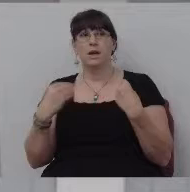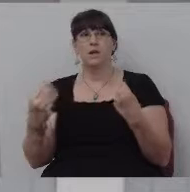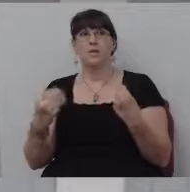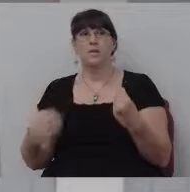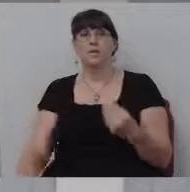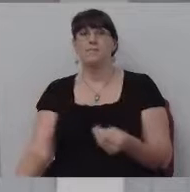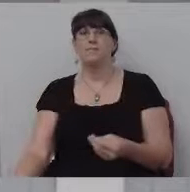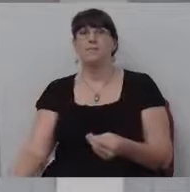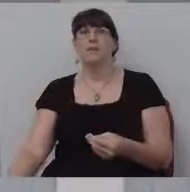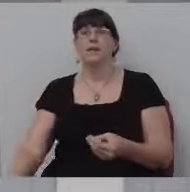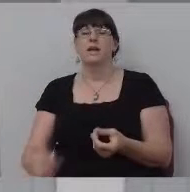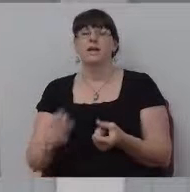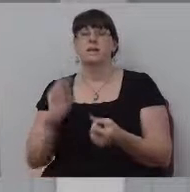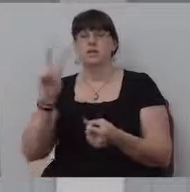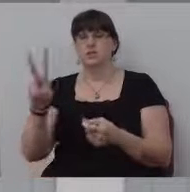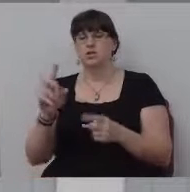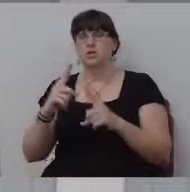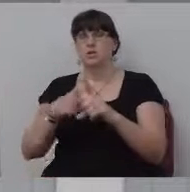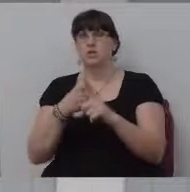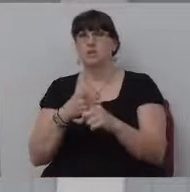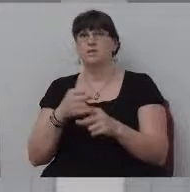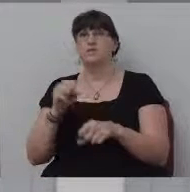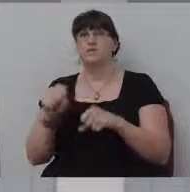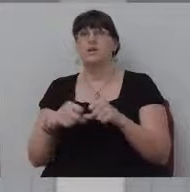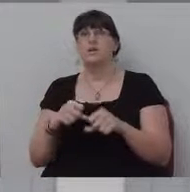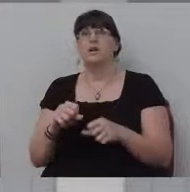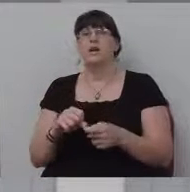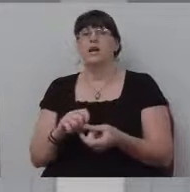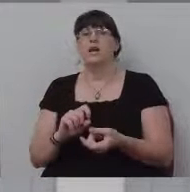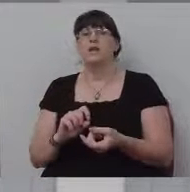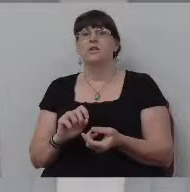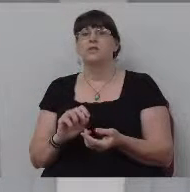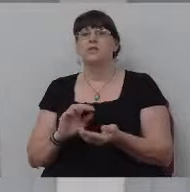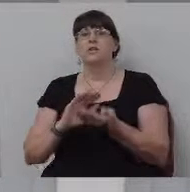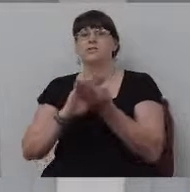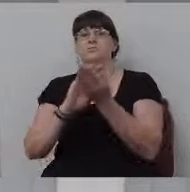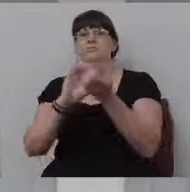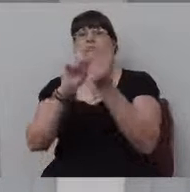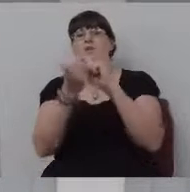about, and, you know, it takes like two months to do and you go from being fat to fit